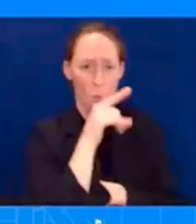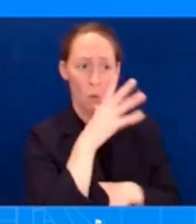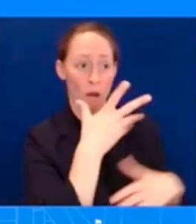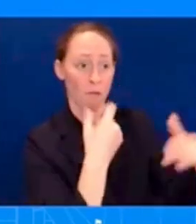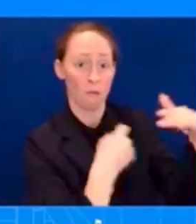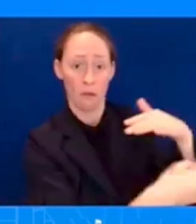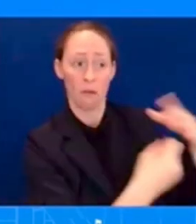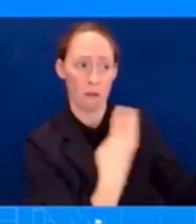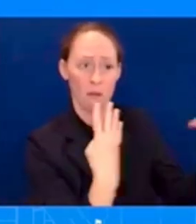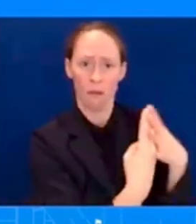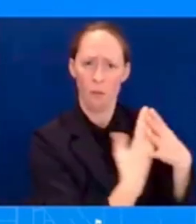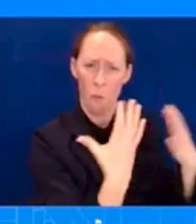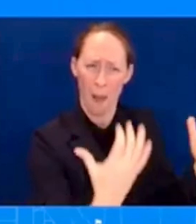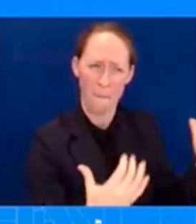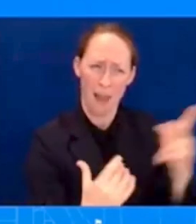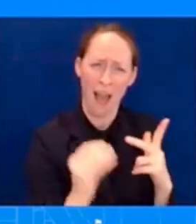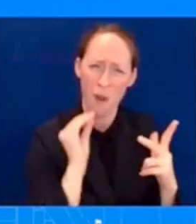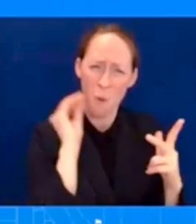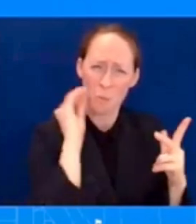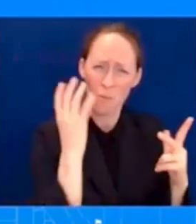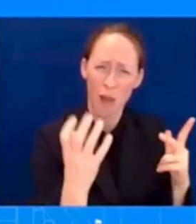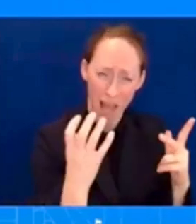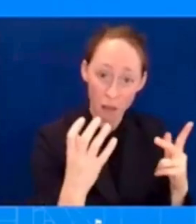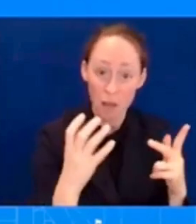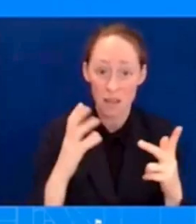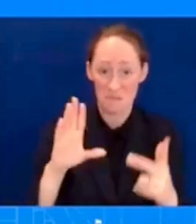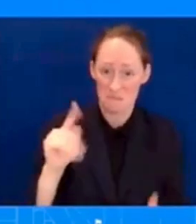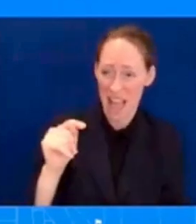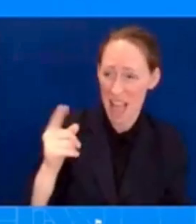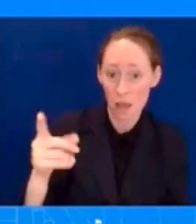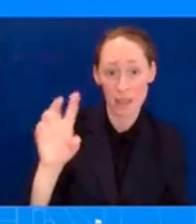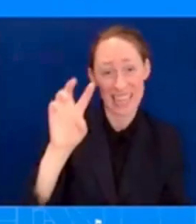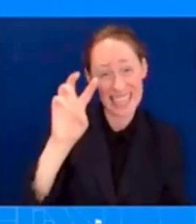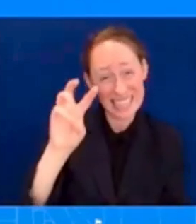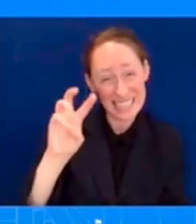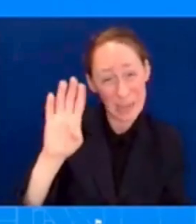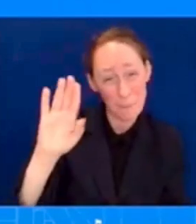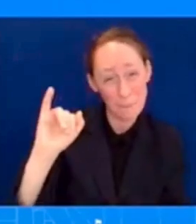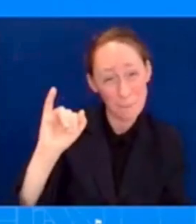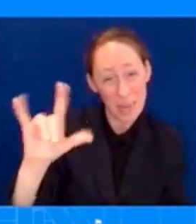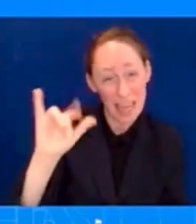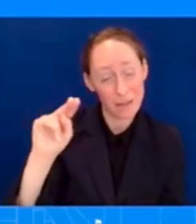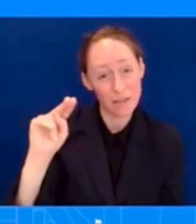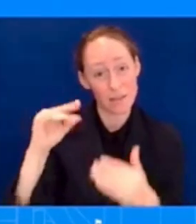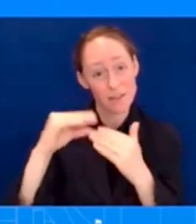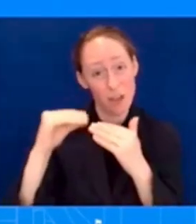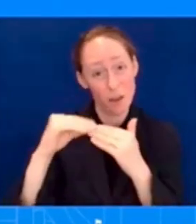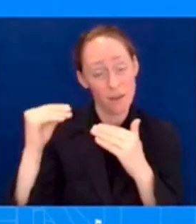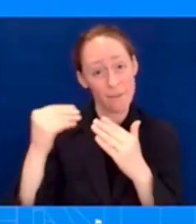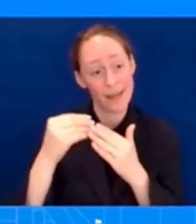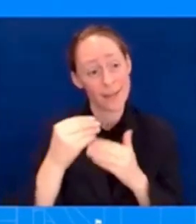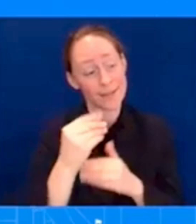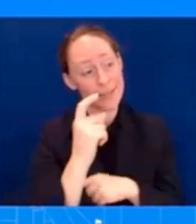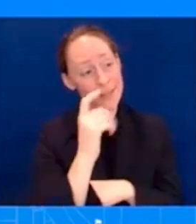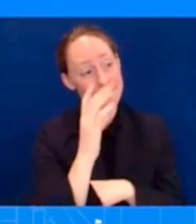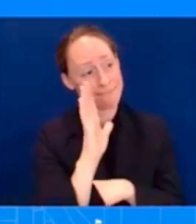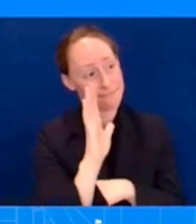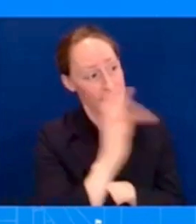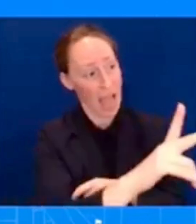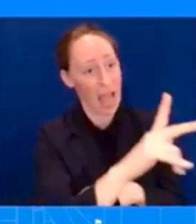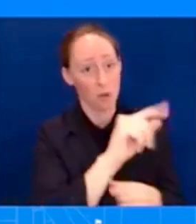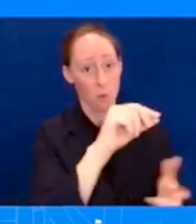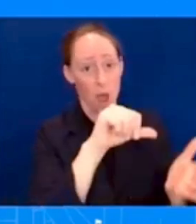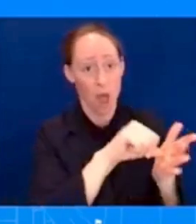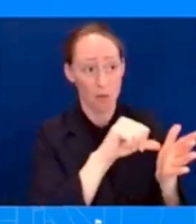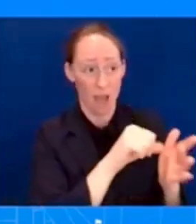they're considering putting, you know, Marines on commercial vessels to bolster security against this state? So a couple of things.